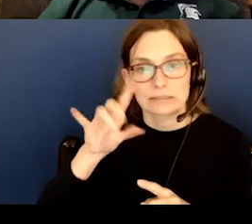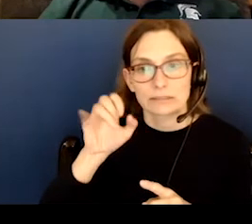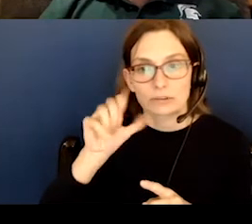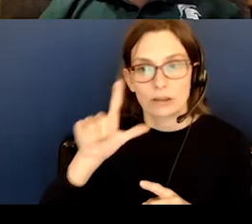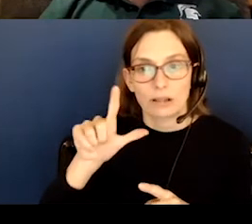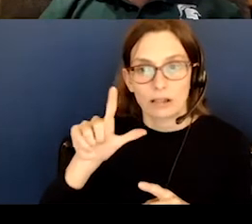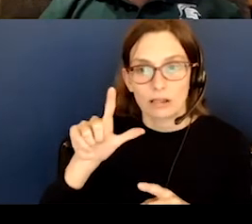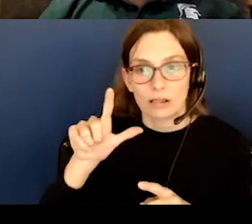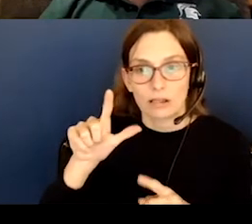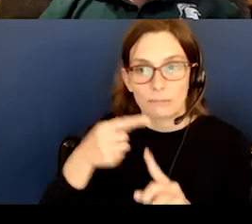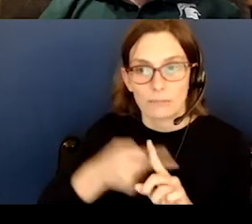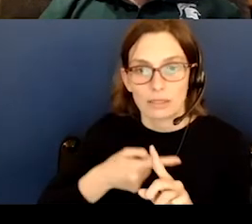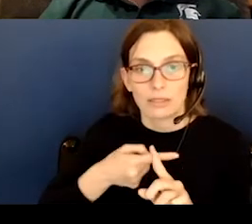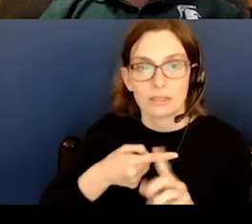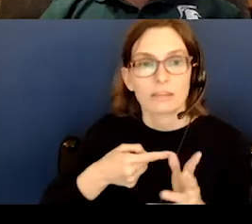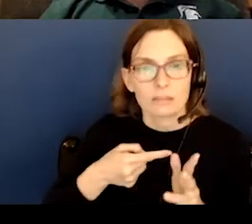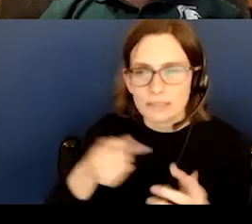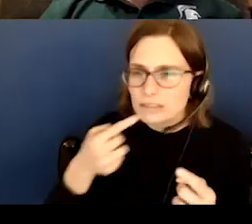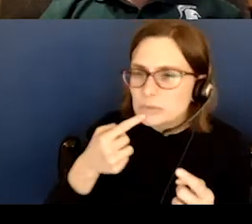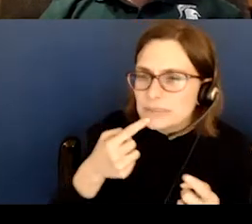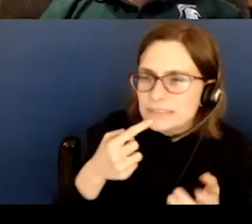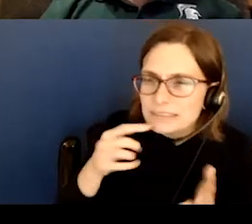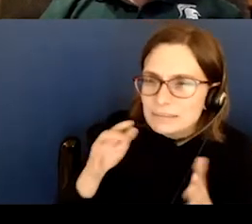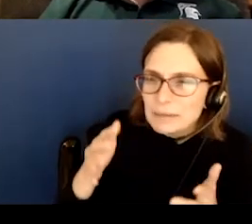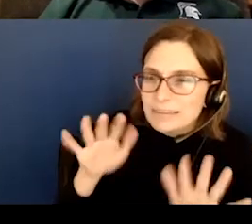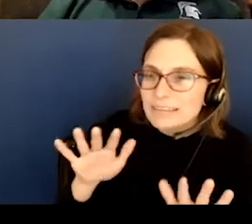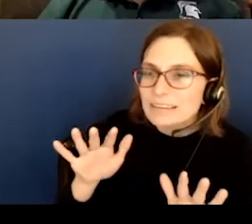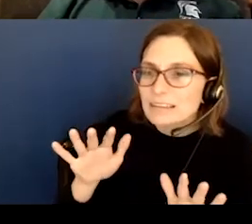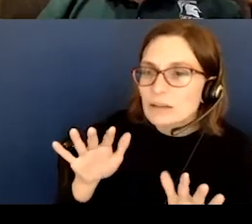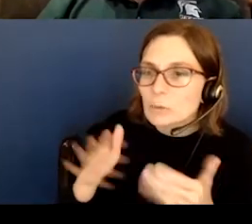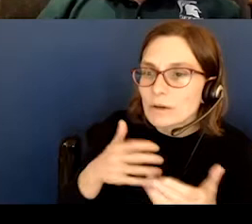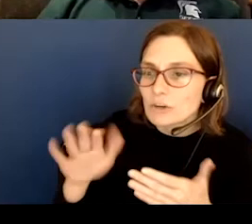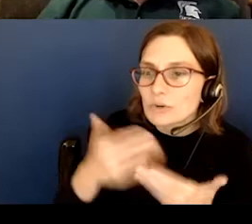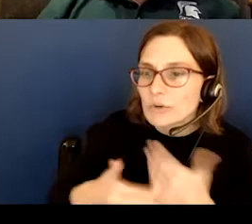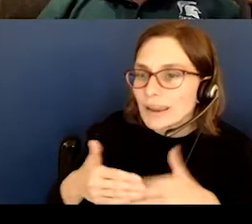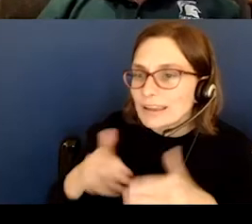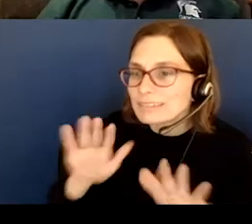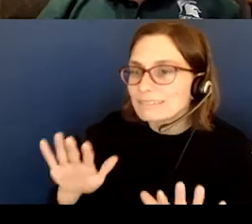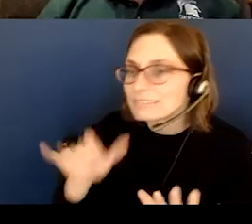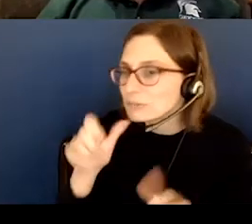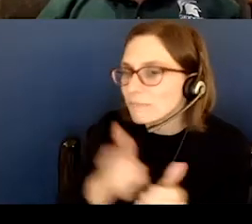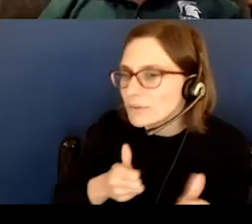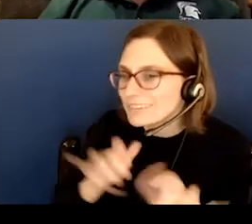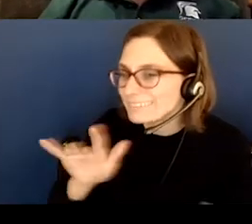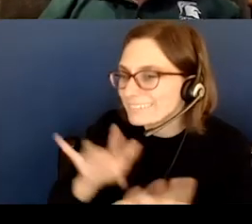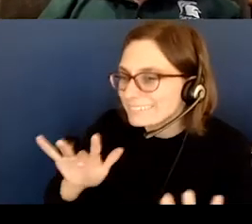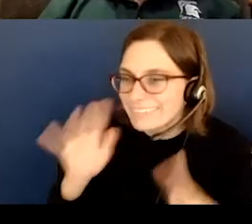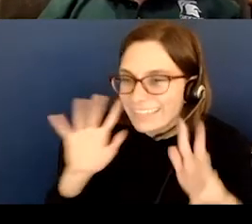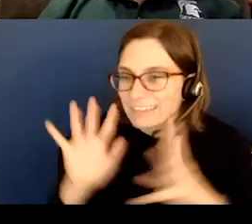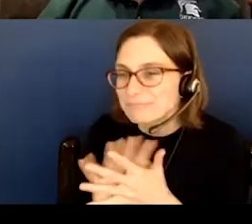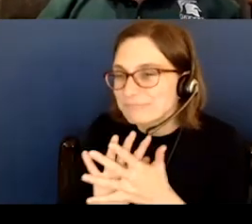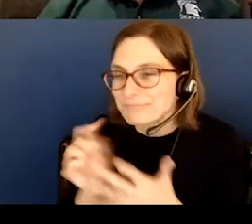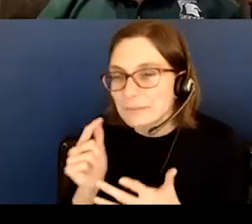bumping your microphone. Uh, could you be, so wherever your hand was bumping, try to avoid that area. Yeah. Thank you.